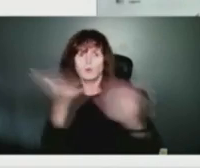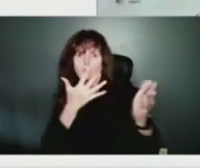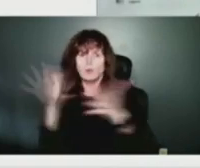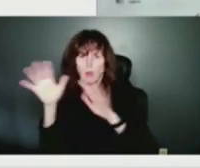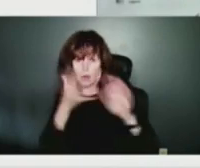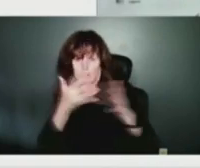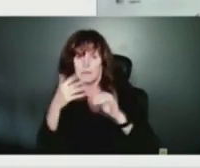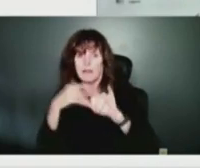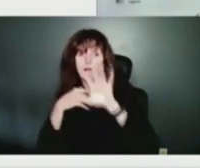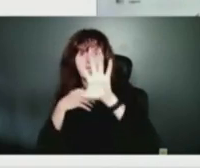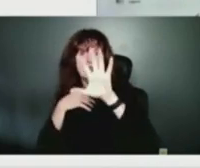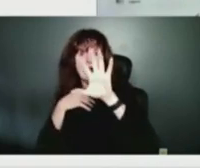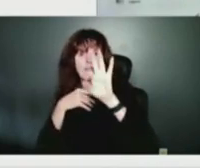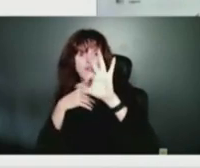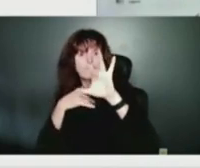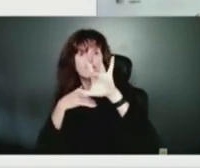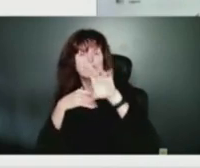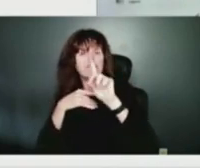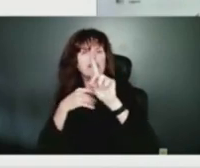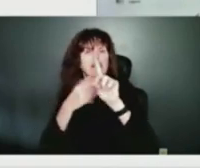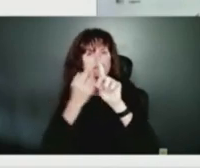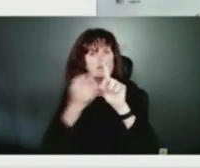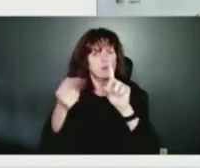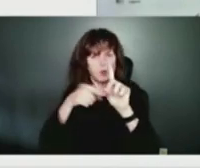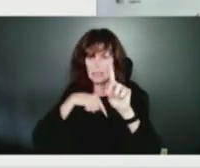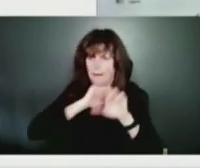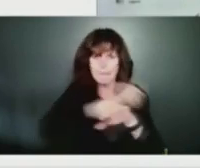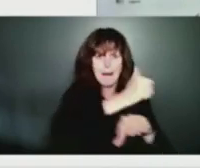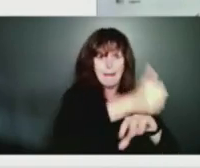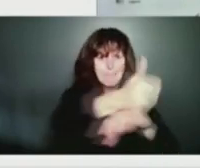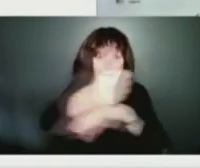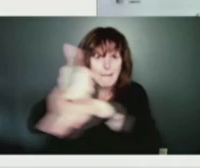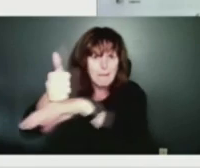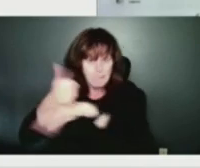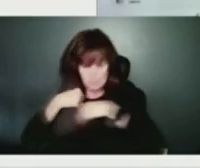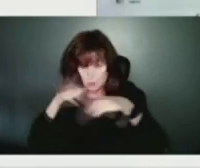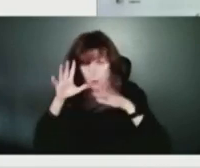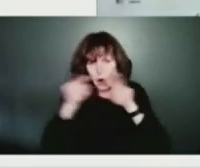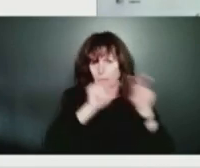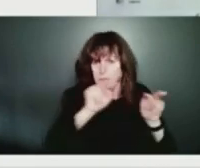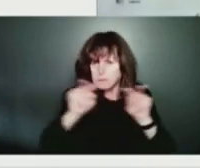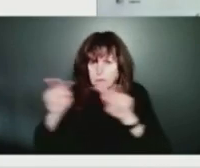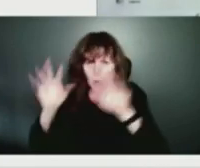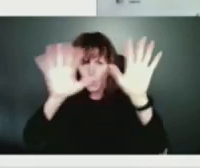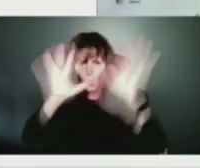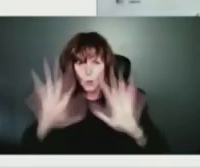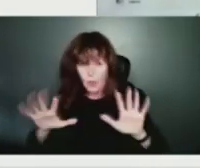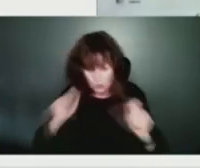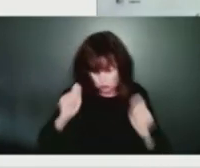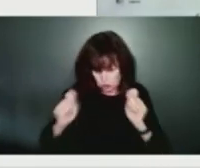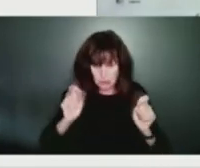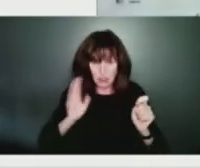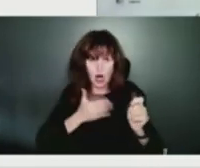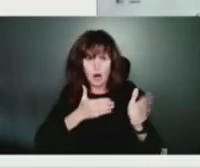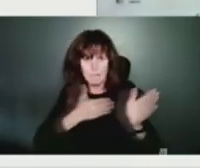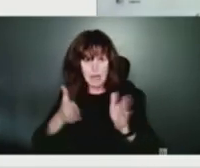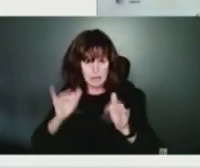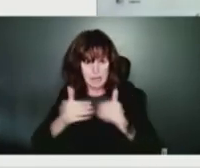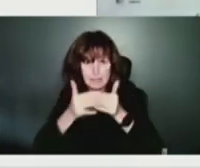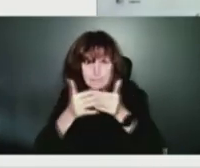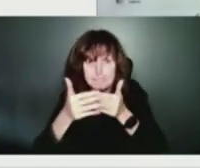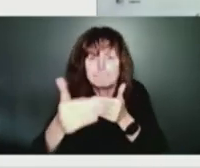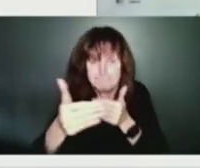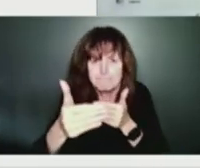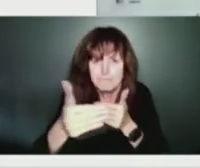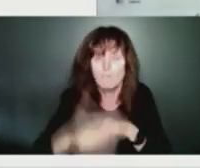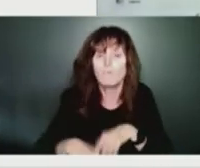continue to monitor the weather and adjust our resource plans in the coming days. And then as a follow up, just how do you reflect on